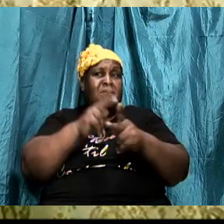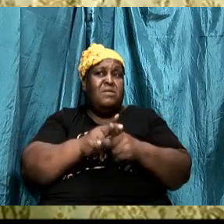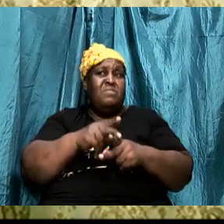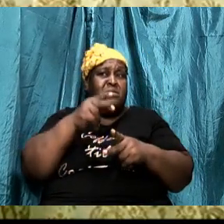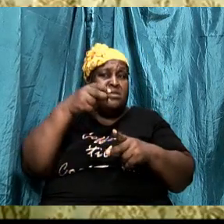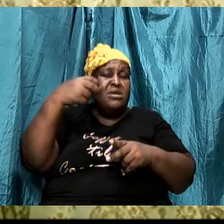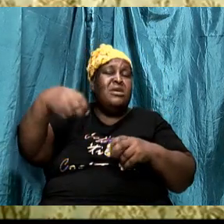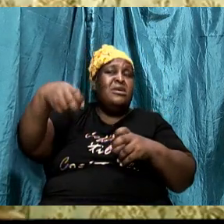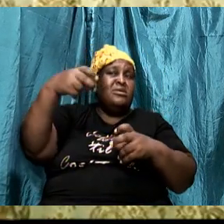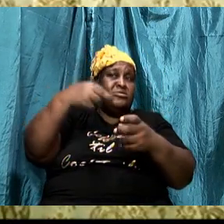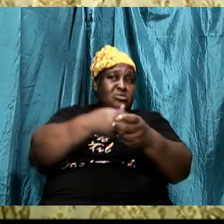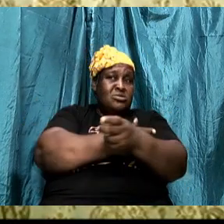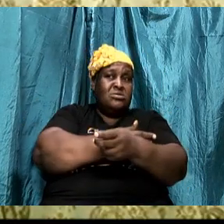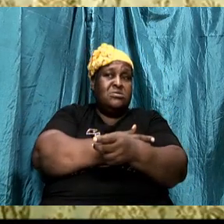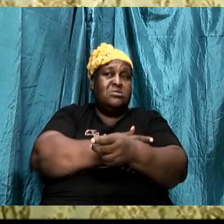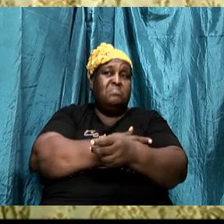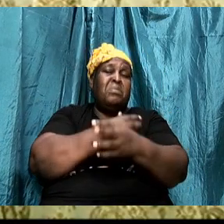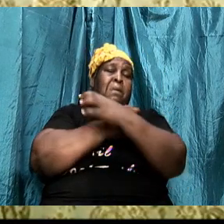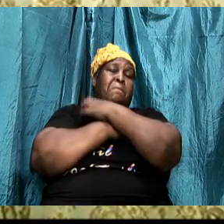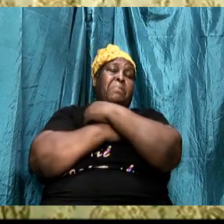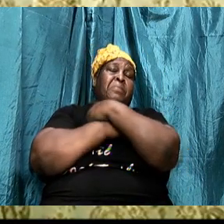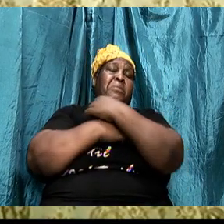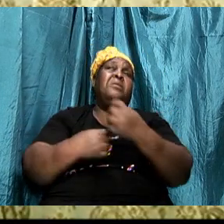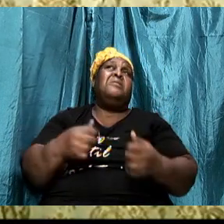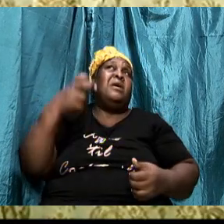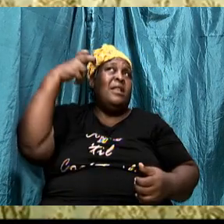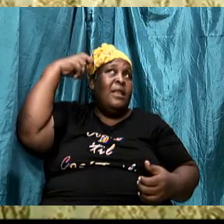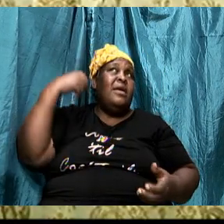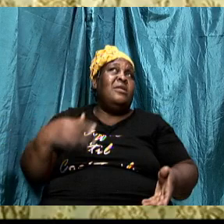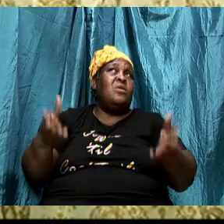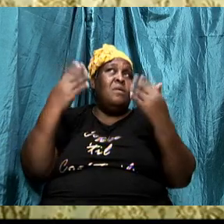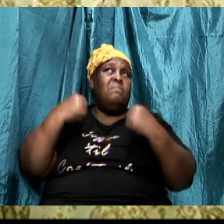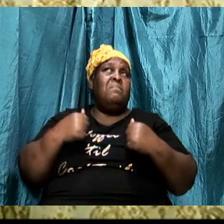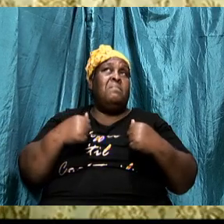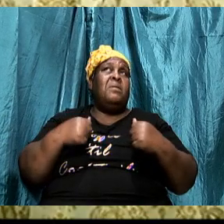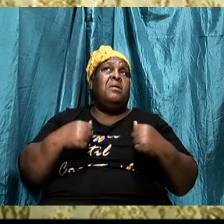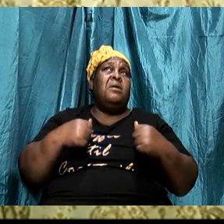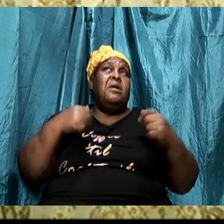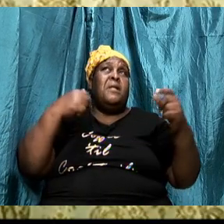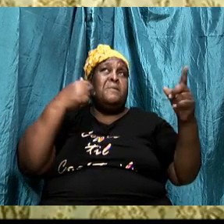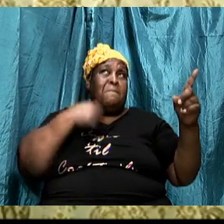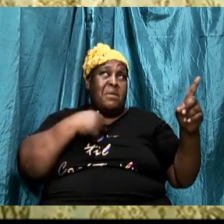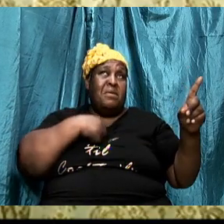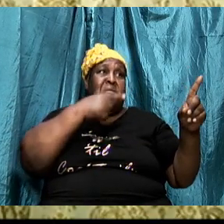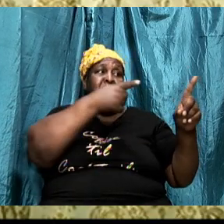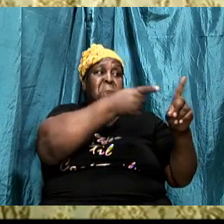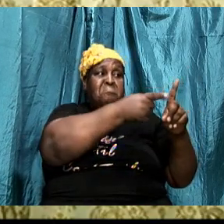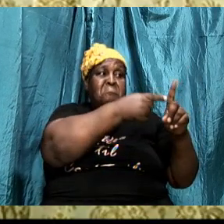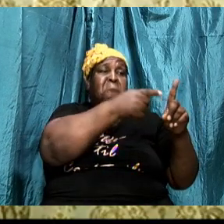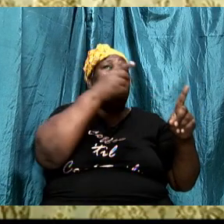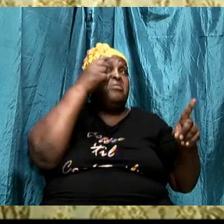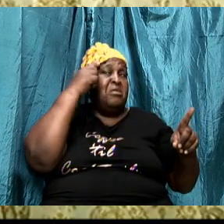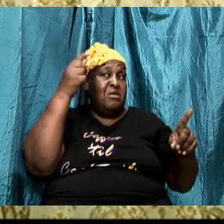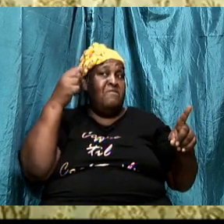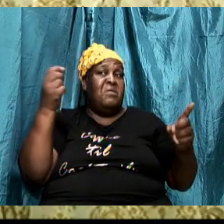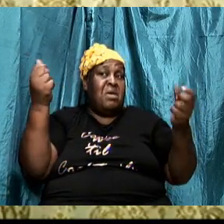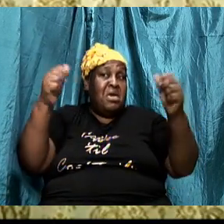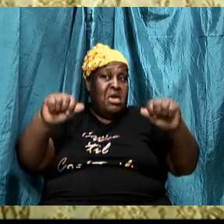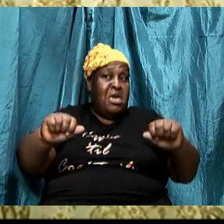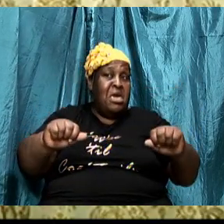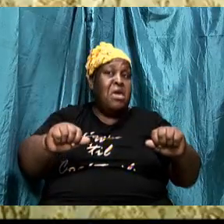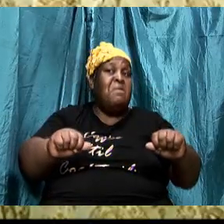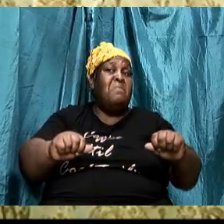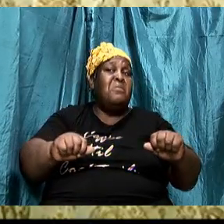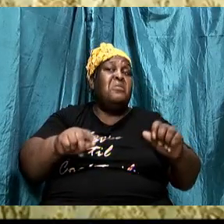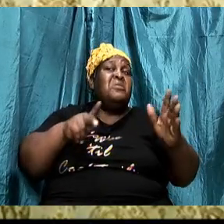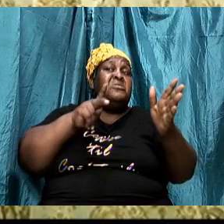destroy them. I was able to kill them and deliver the lamb. And